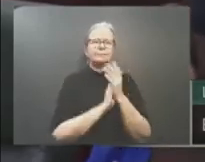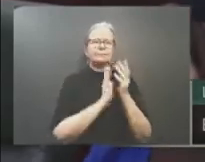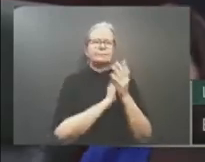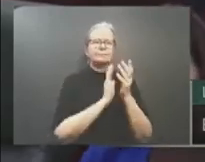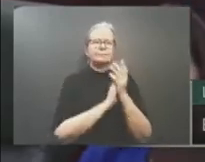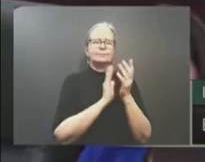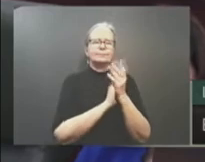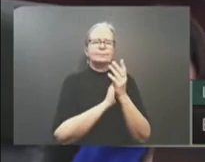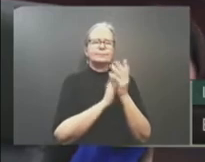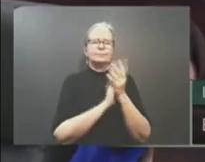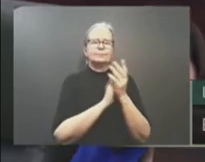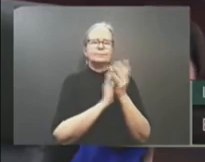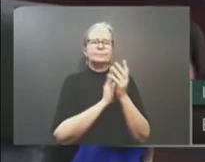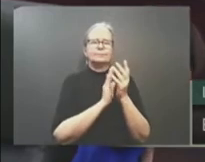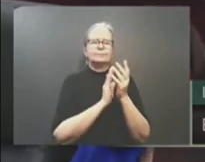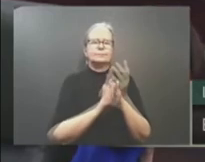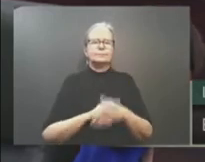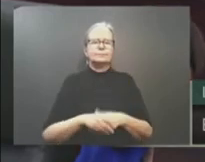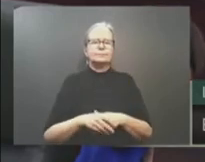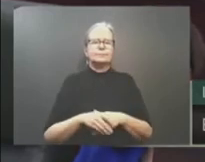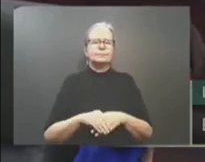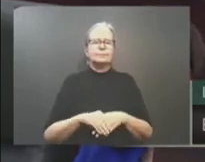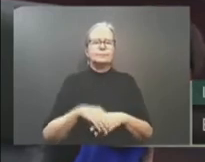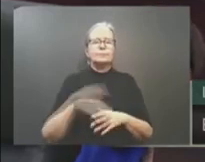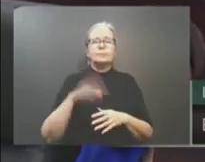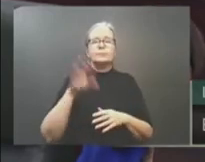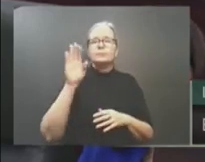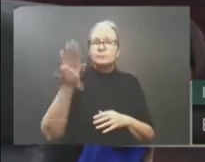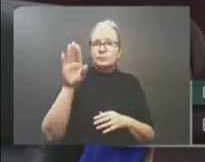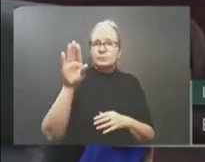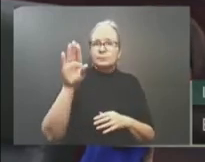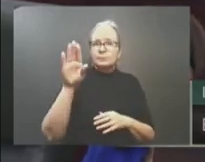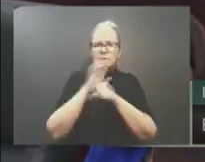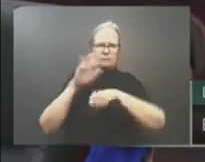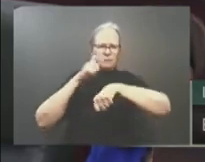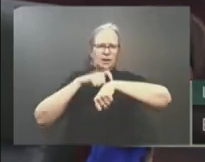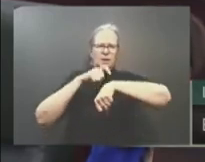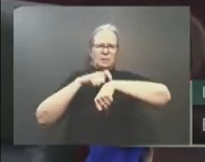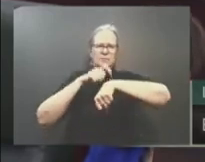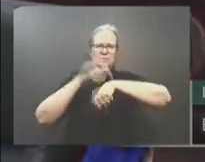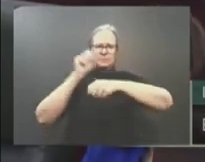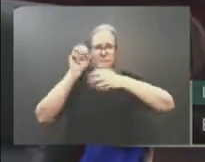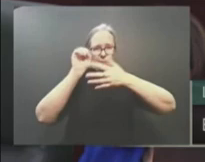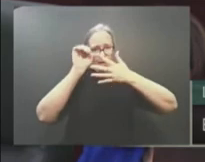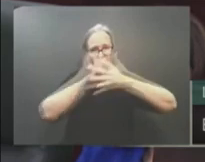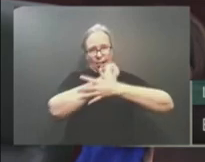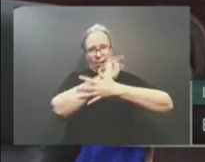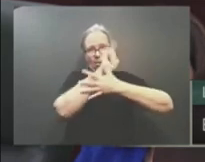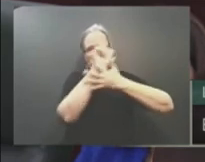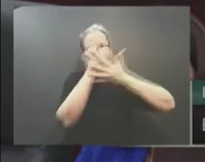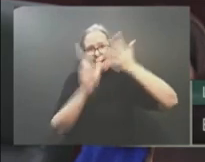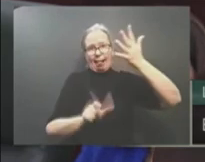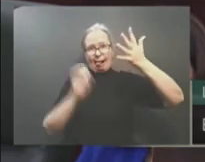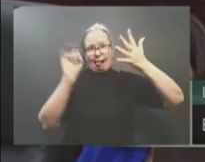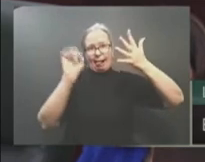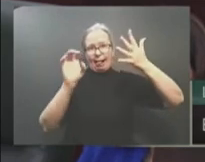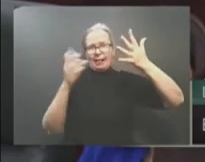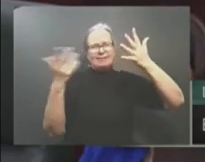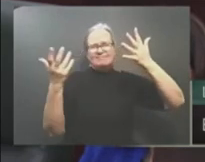But there's not time this afternoon to detail every good news investment story in Alberta's economy.